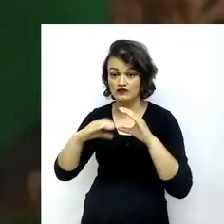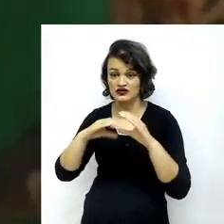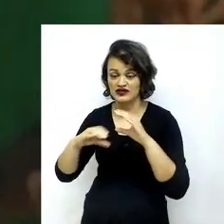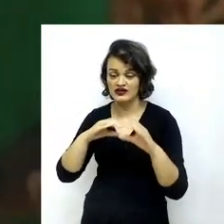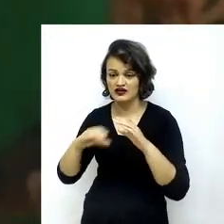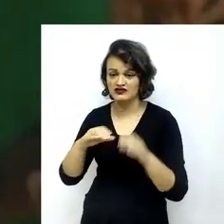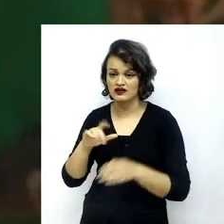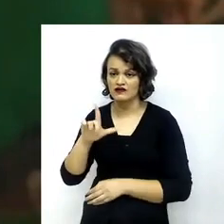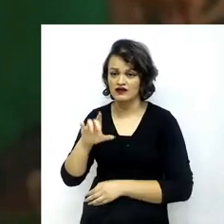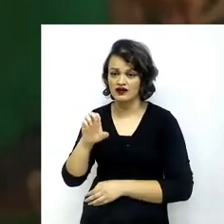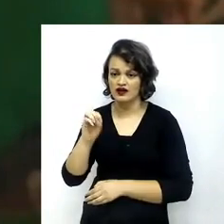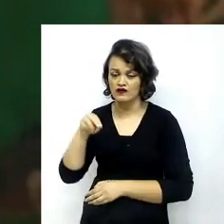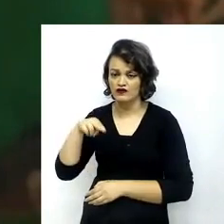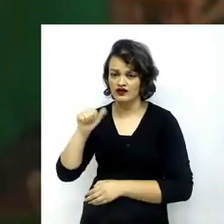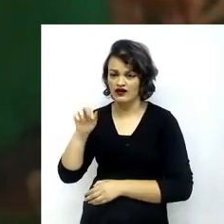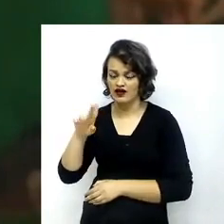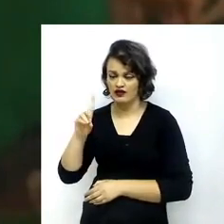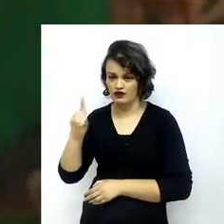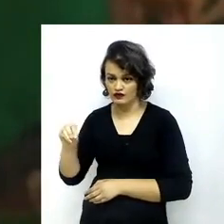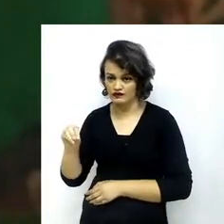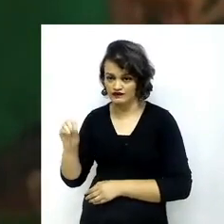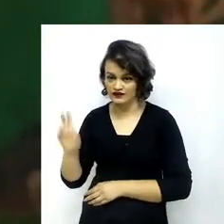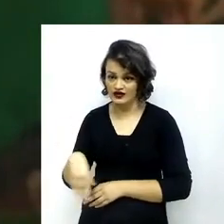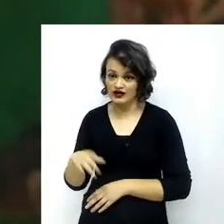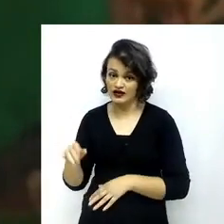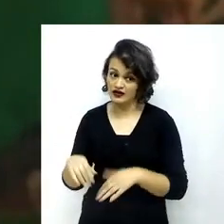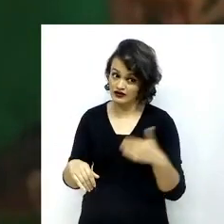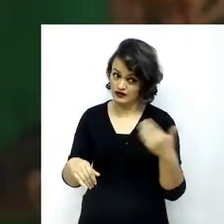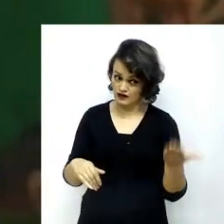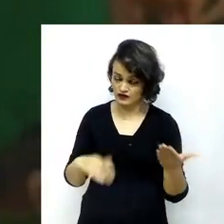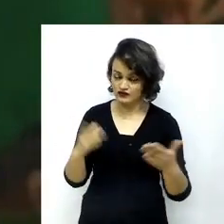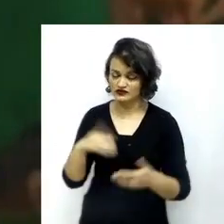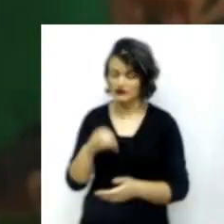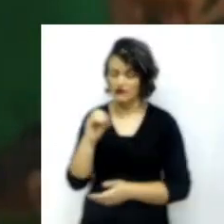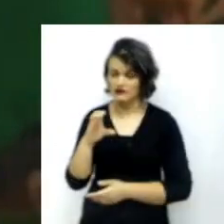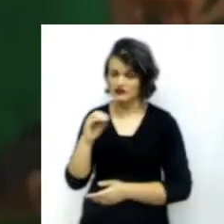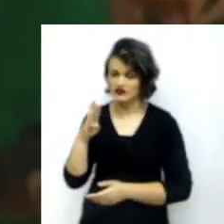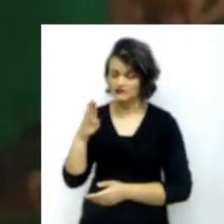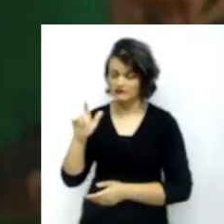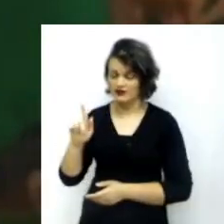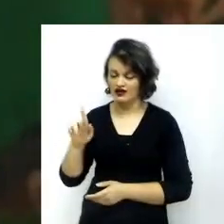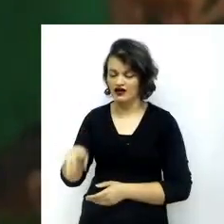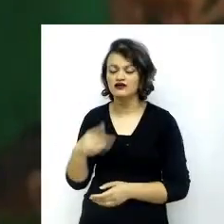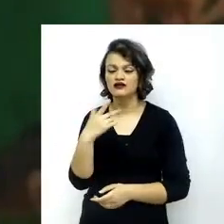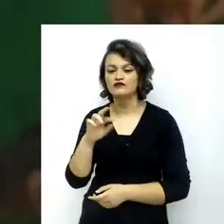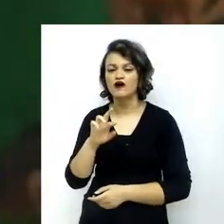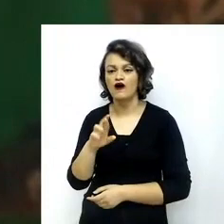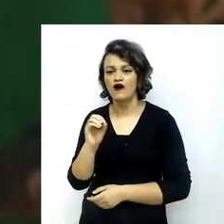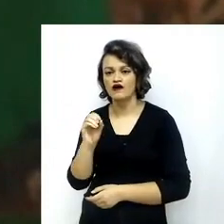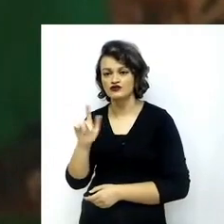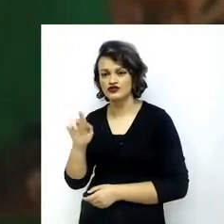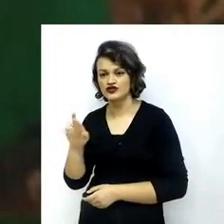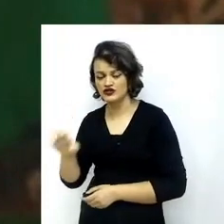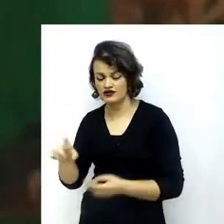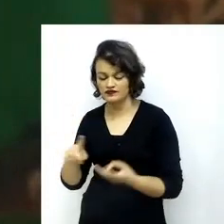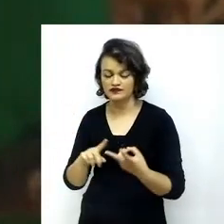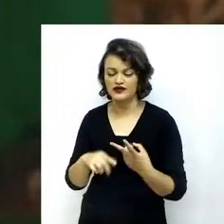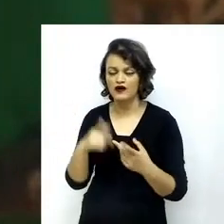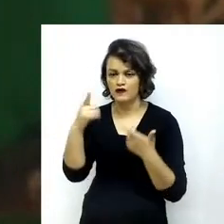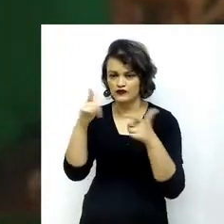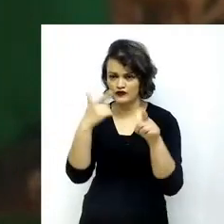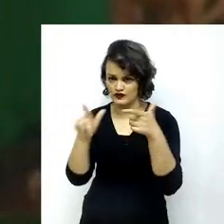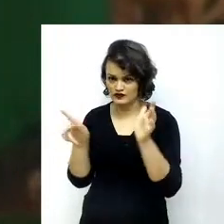And the OECD side, of course, Secretary General Angel Gurria and other colleagues from the